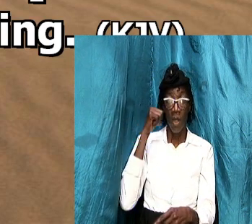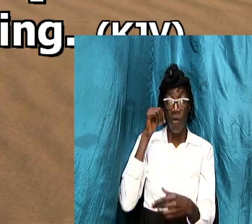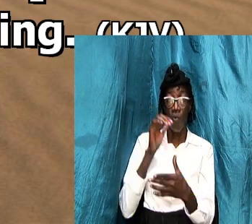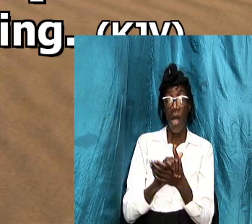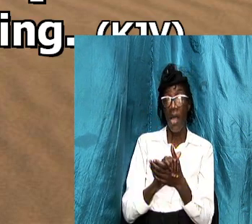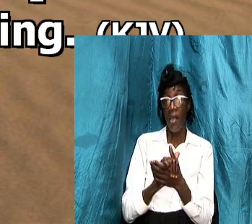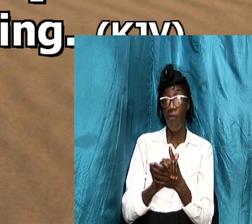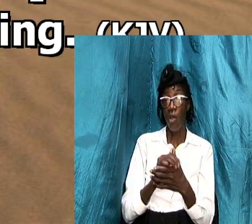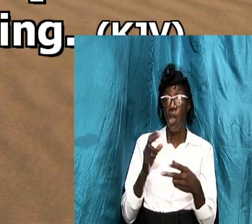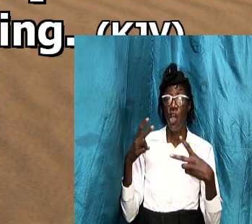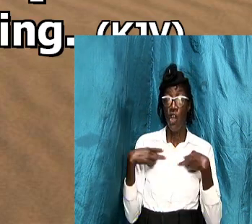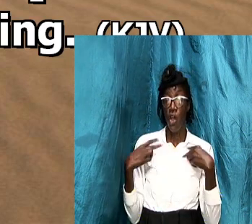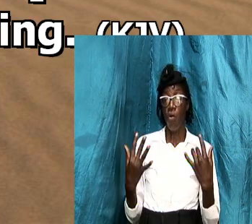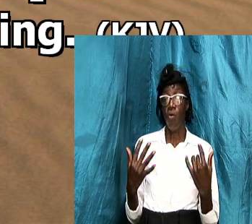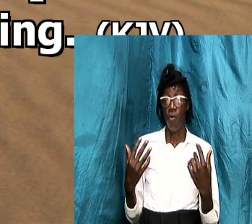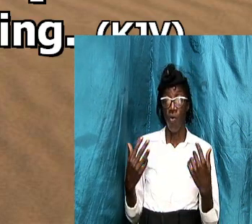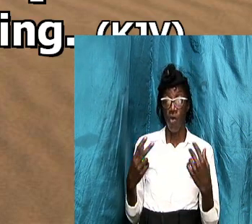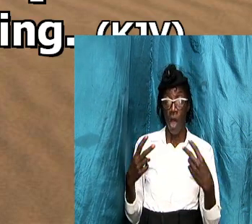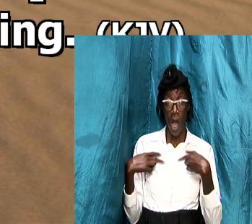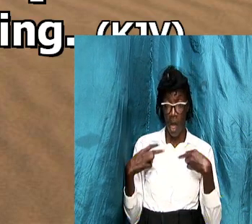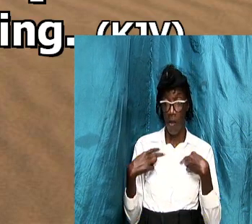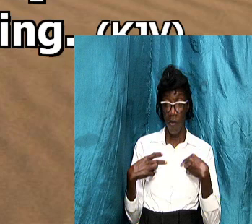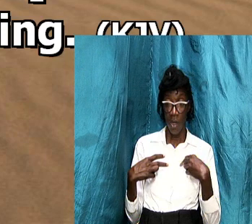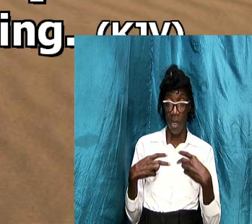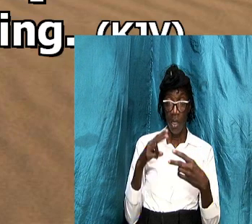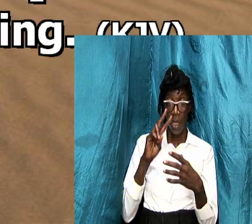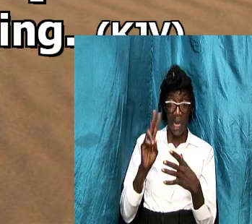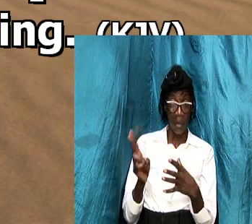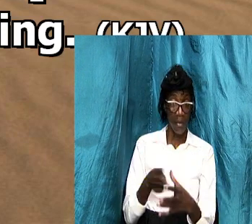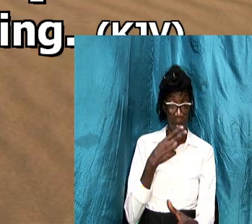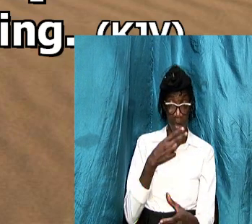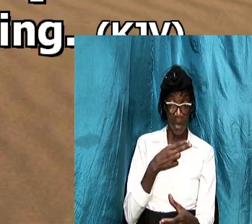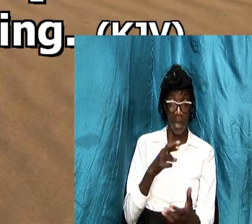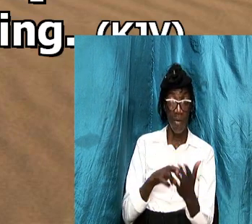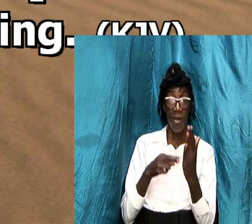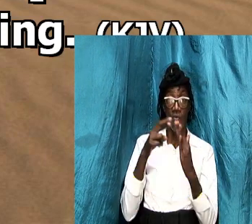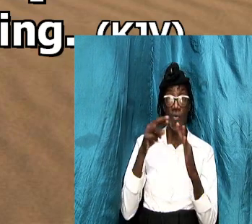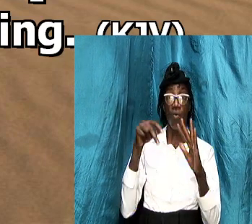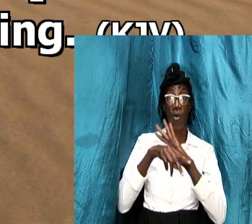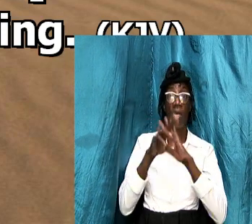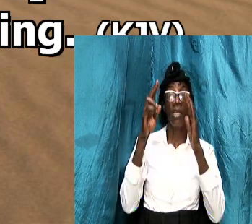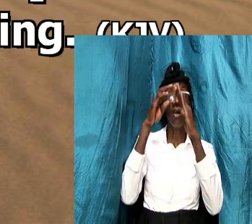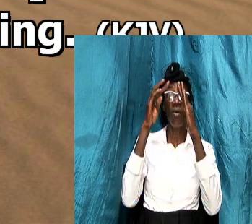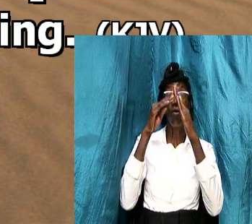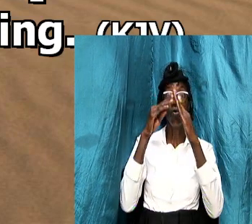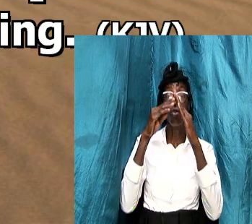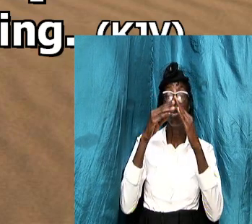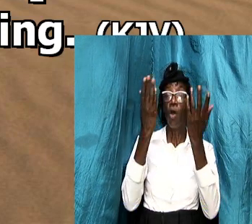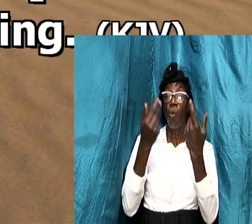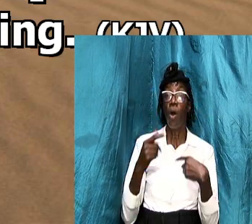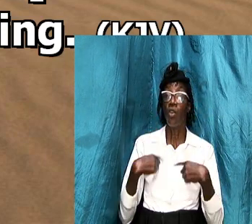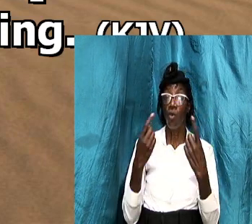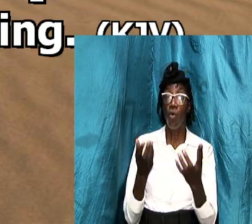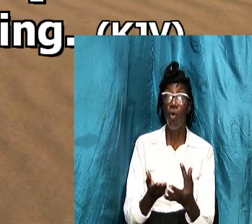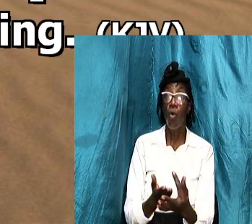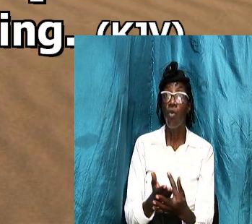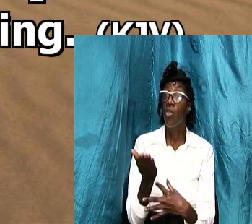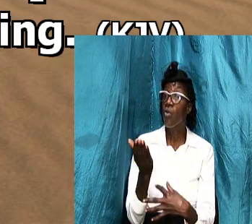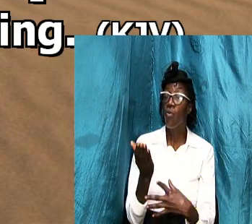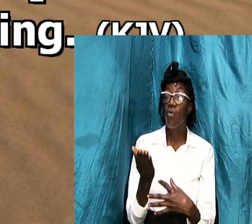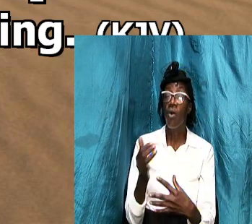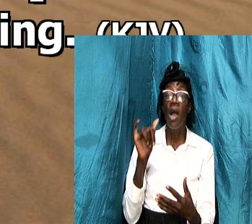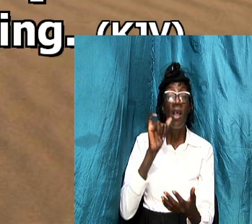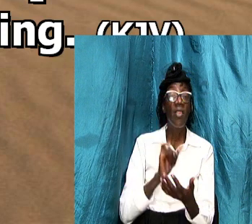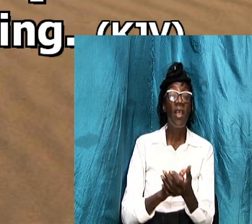and so forth and so forth but we want to go through because we want to establish that that is certainly